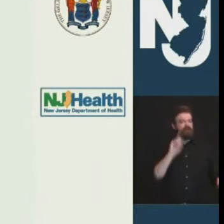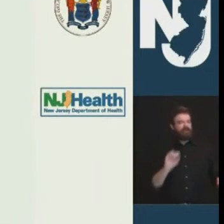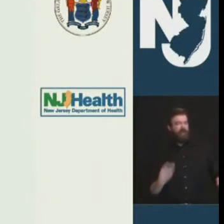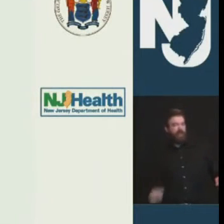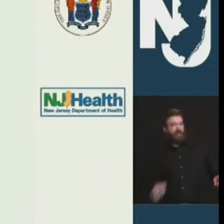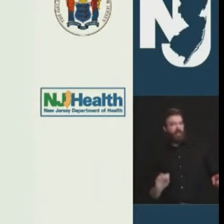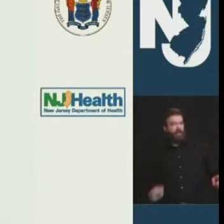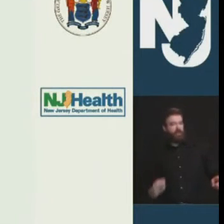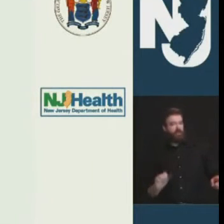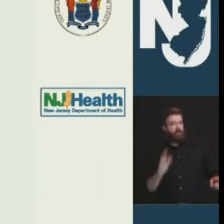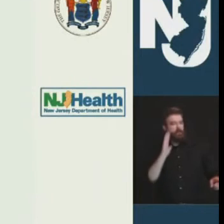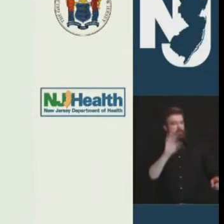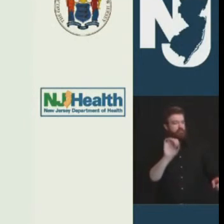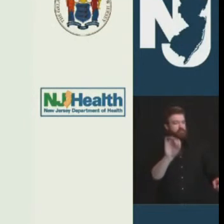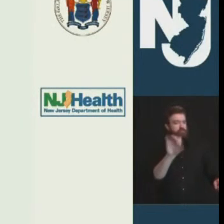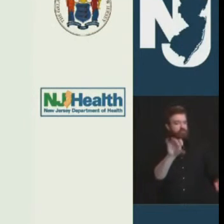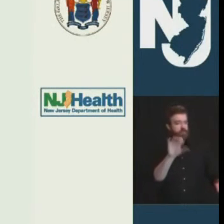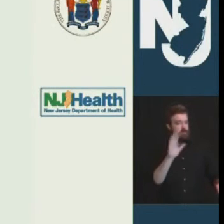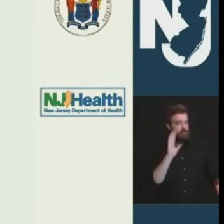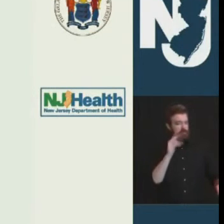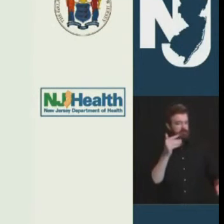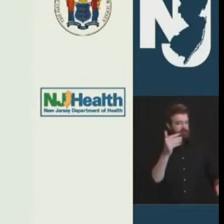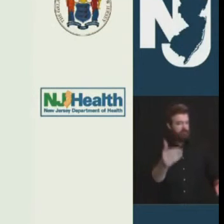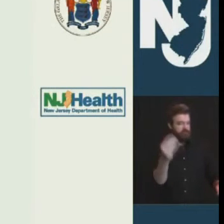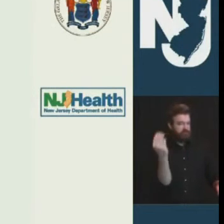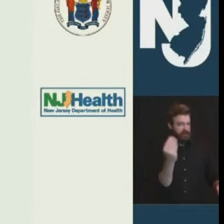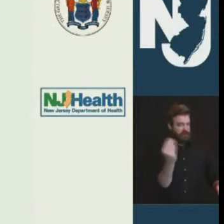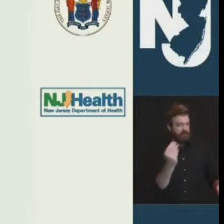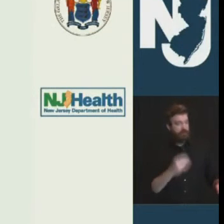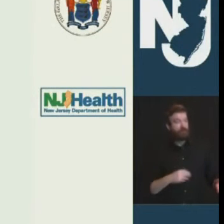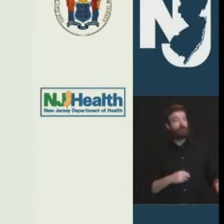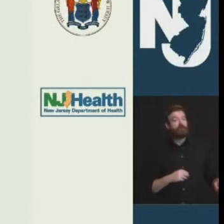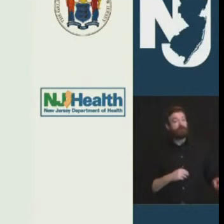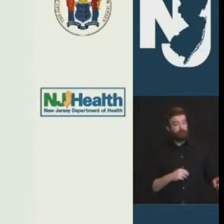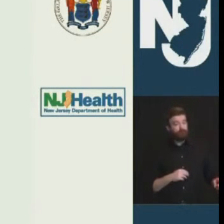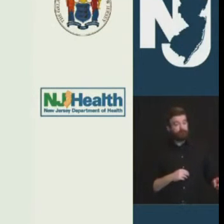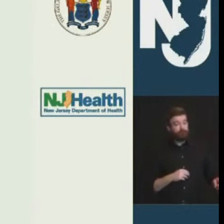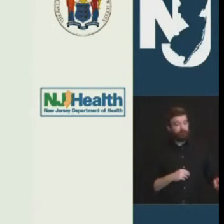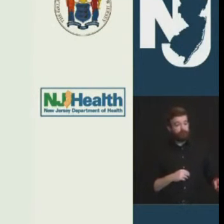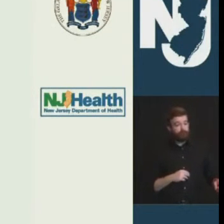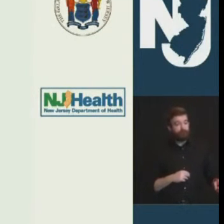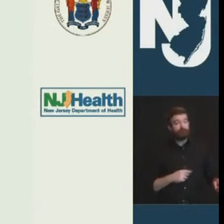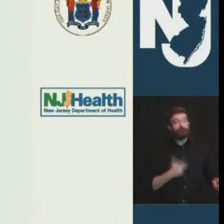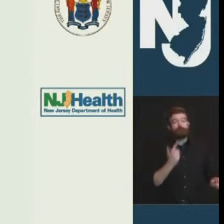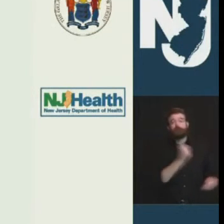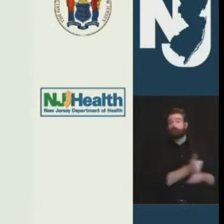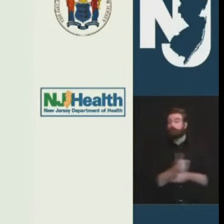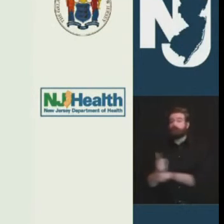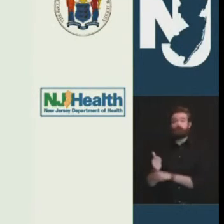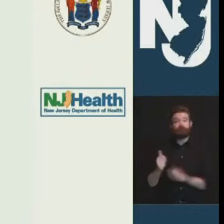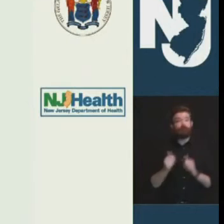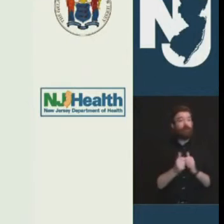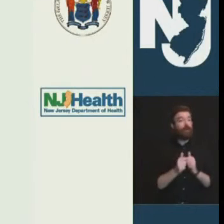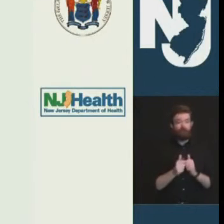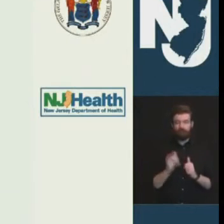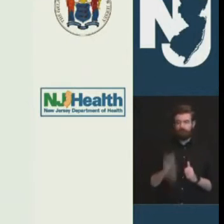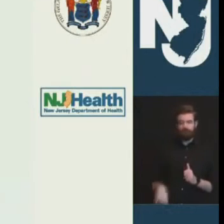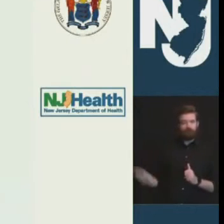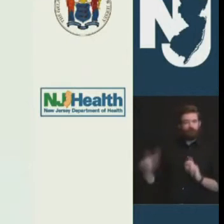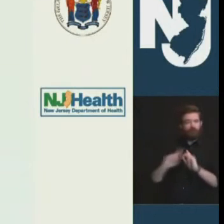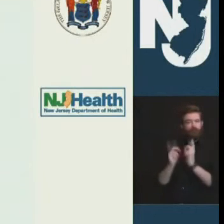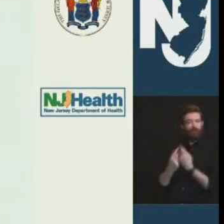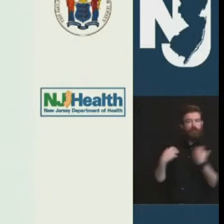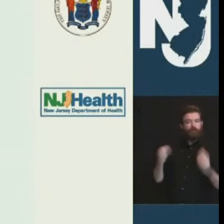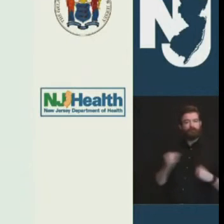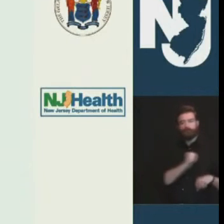each of these sites has been made possible through the department of health under judy's leadership and in coordination with local partners and we